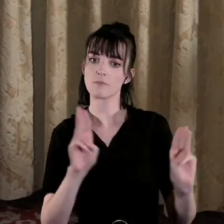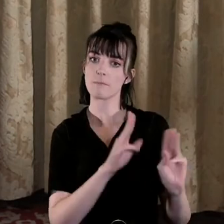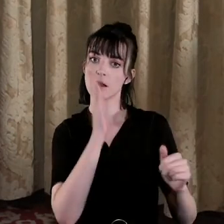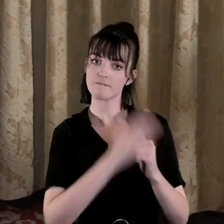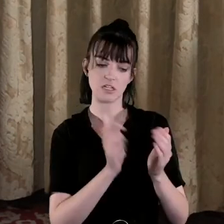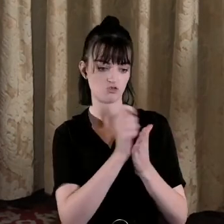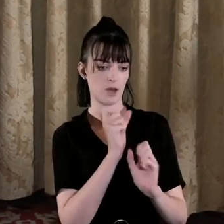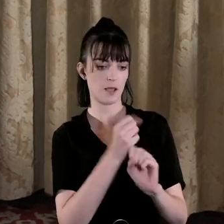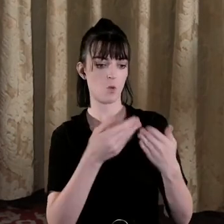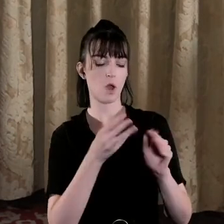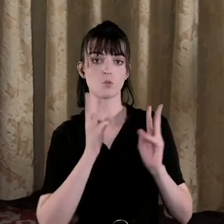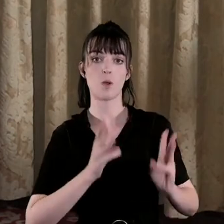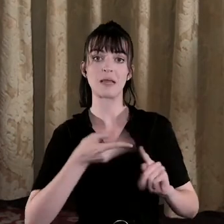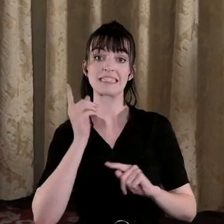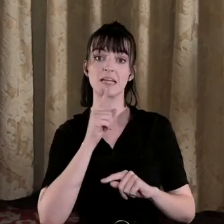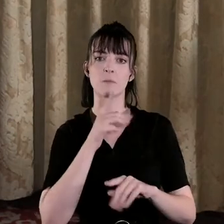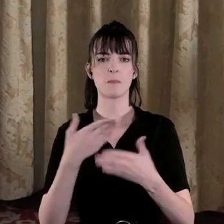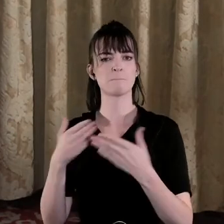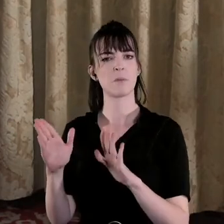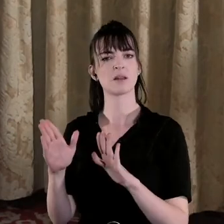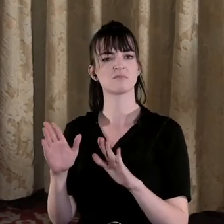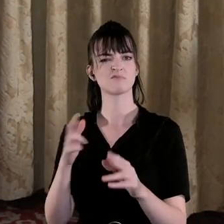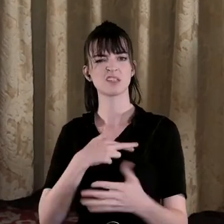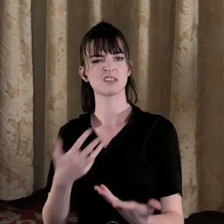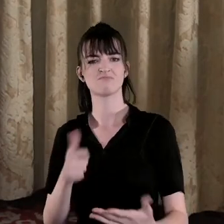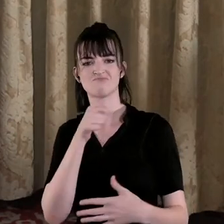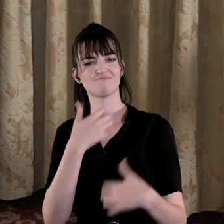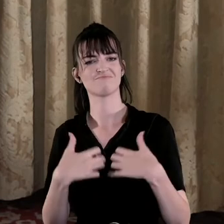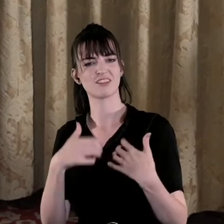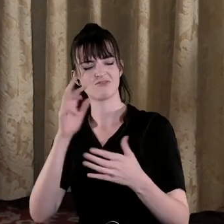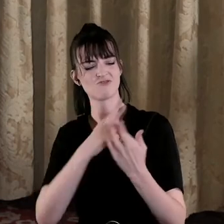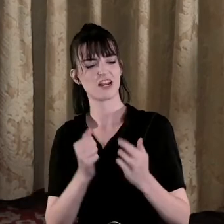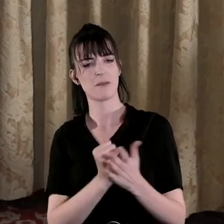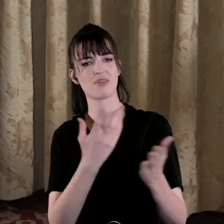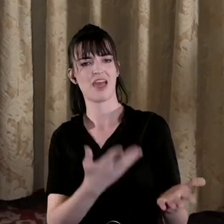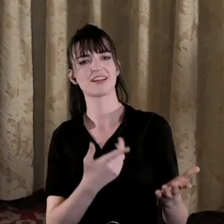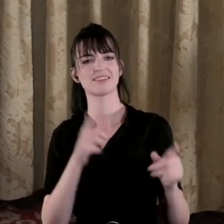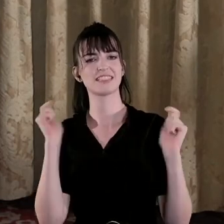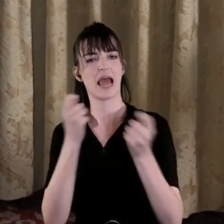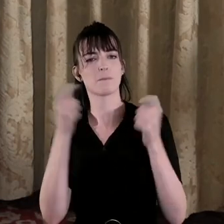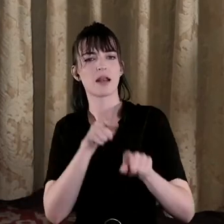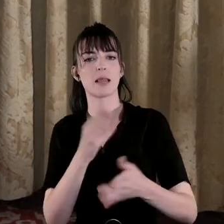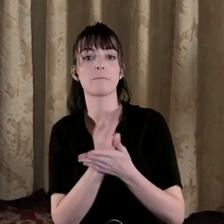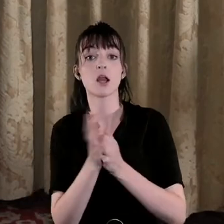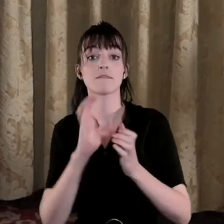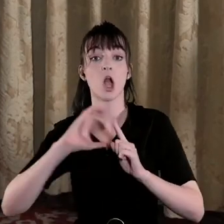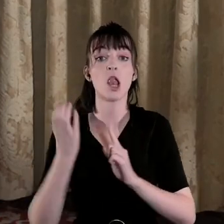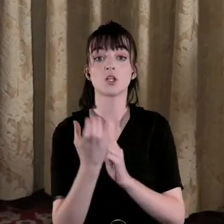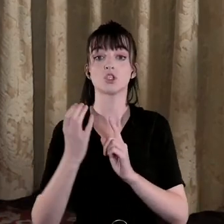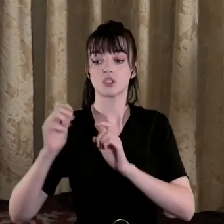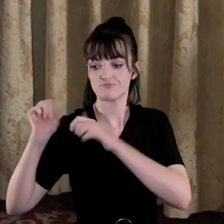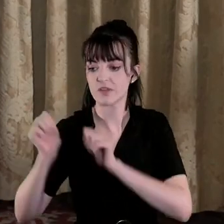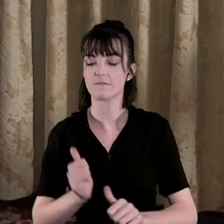did but there isn't a real public appetite for reading about that and celebrating about that and making that part of culture and commemoration and so